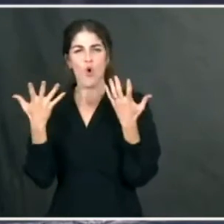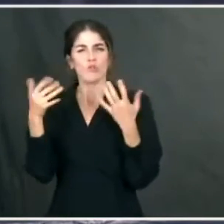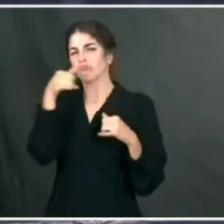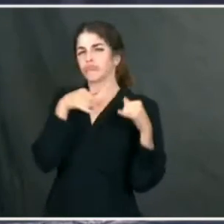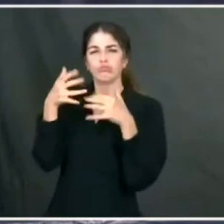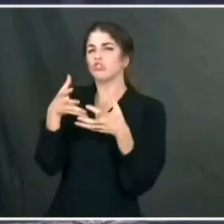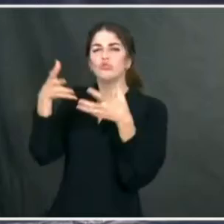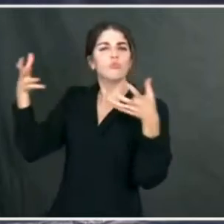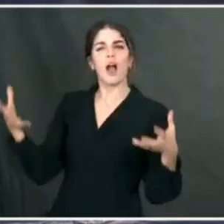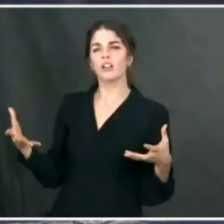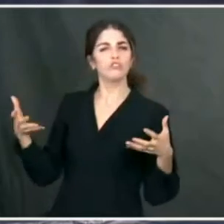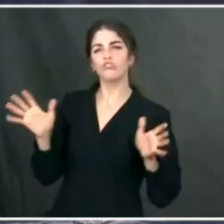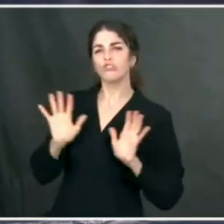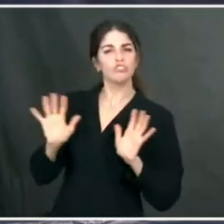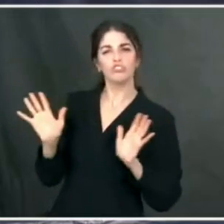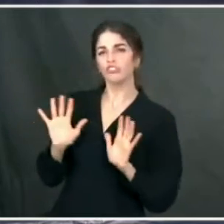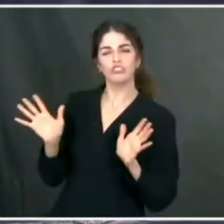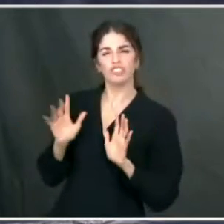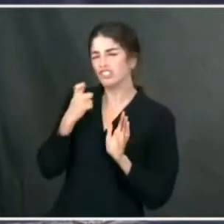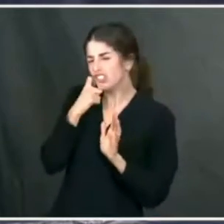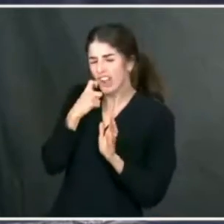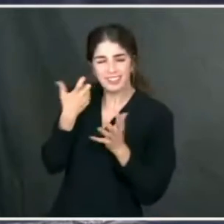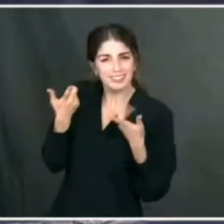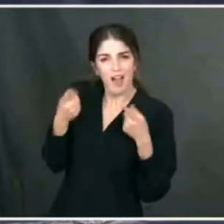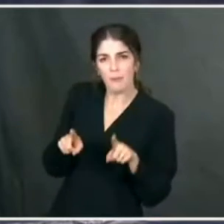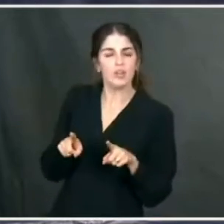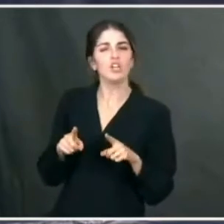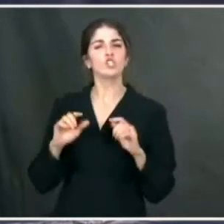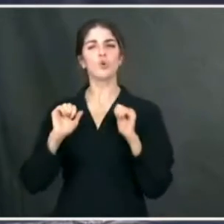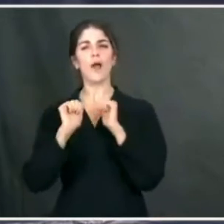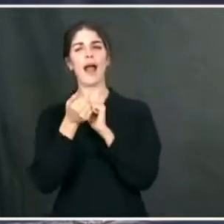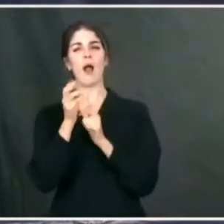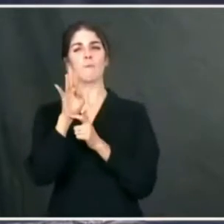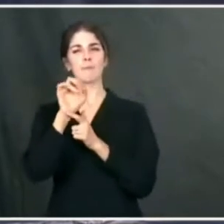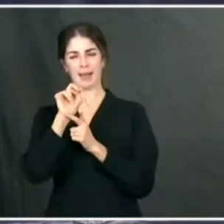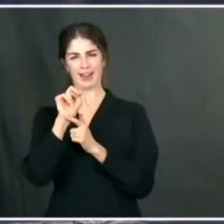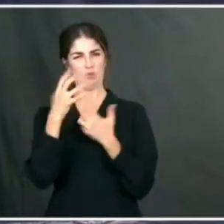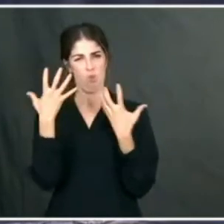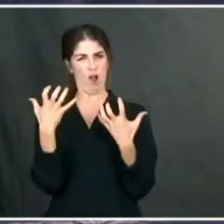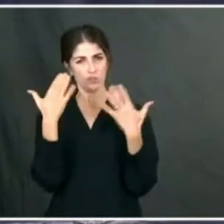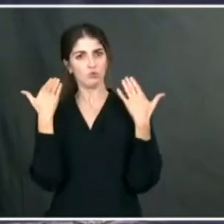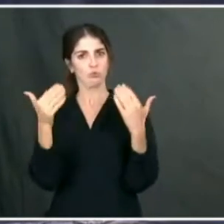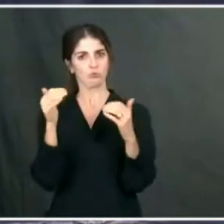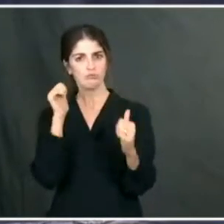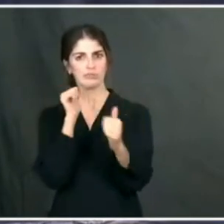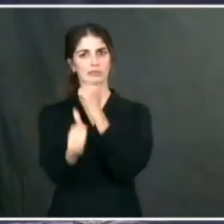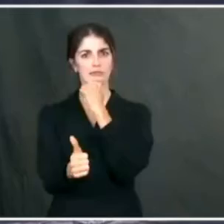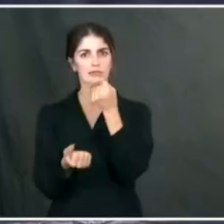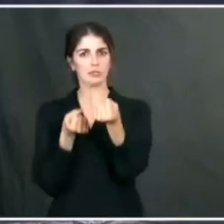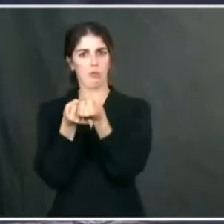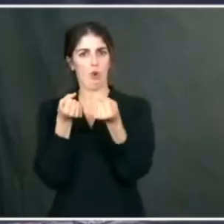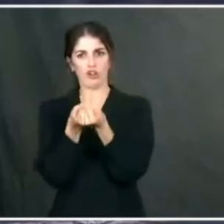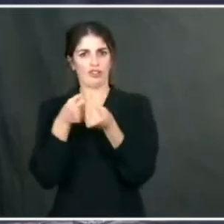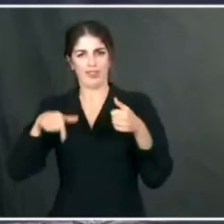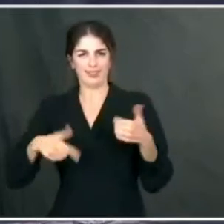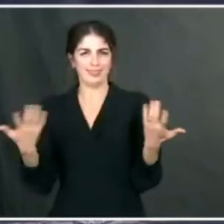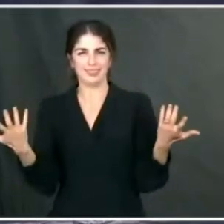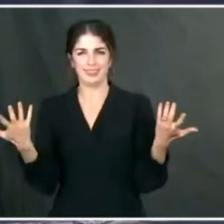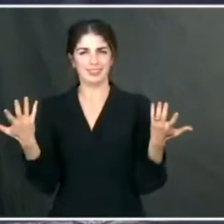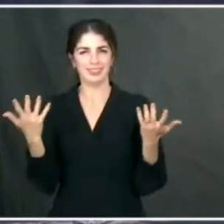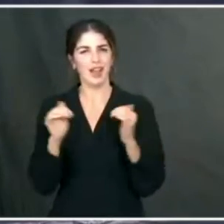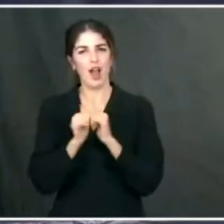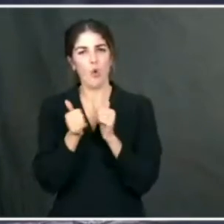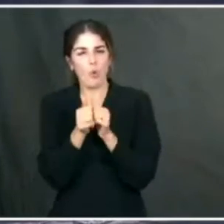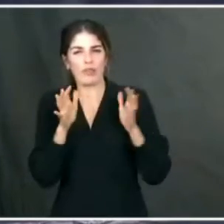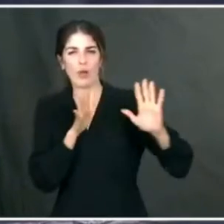So how does President Biden expect to get this passed with bipartisan support? And how does that fit into his broader message of bipartisanship, proposing